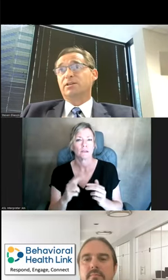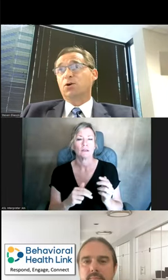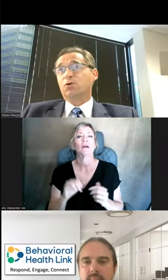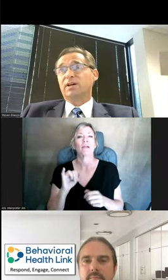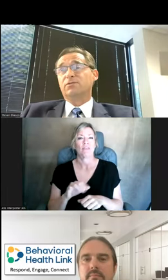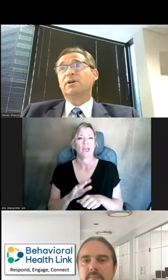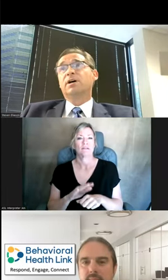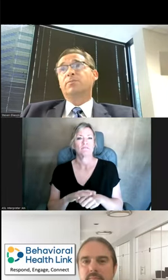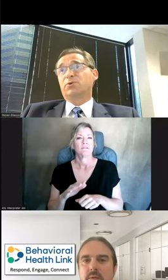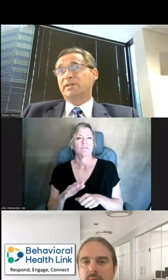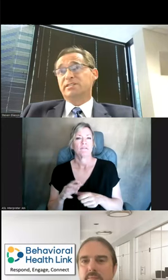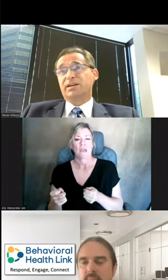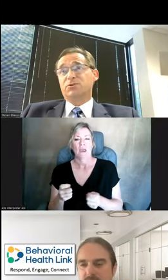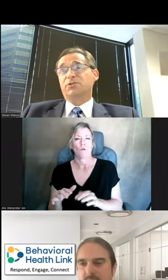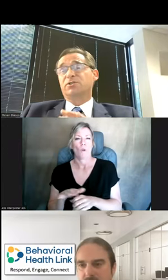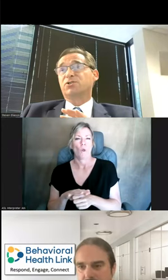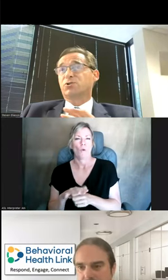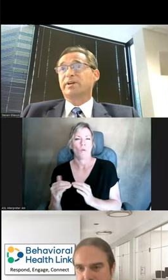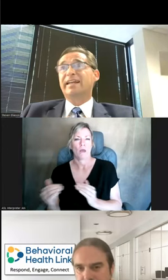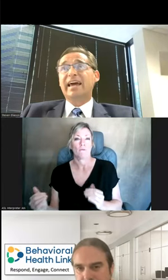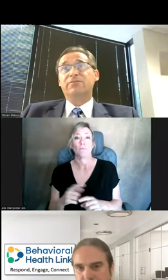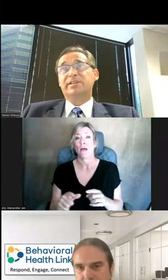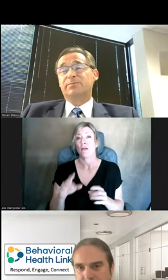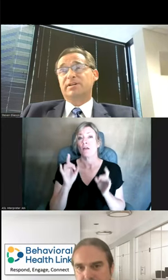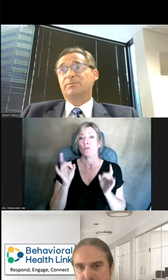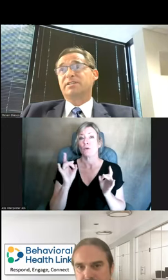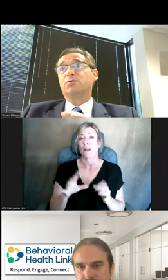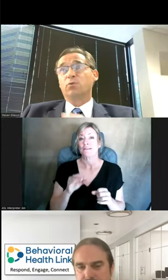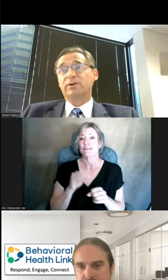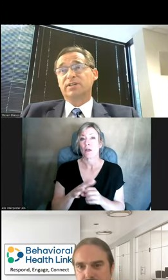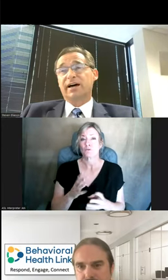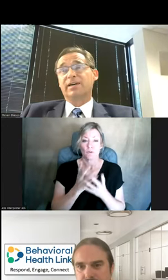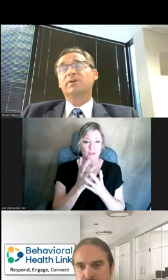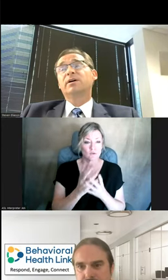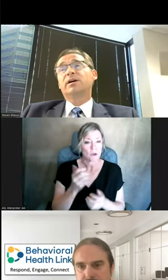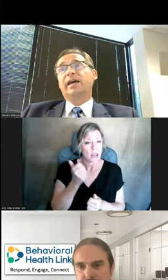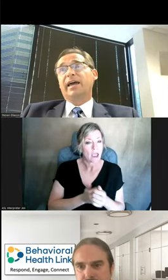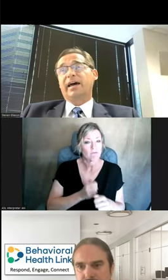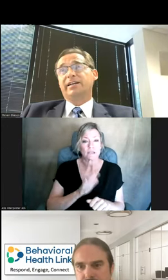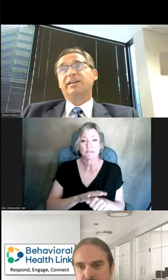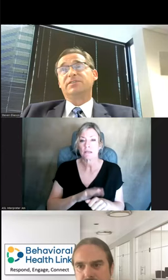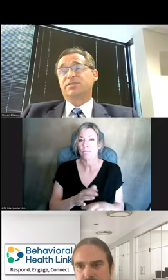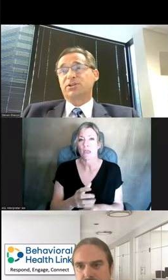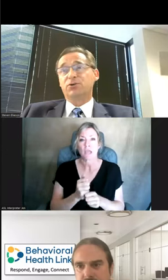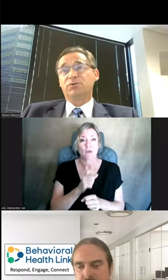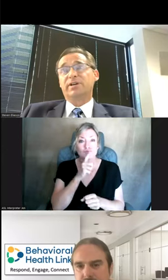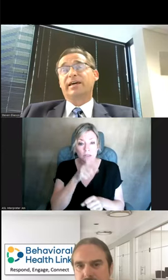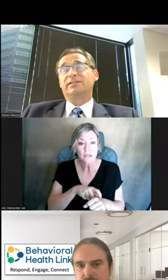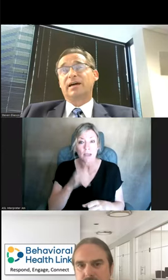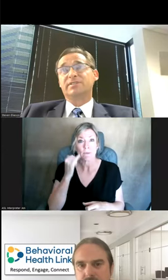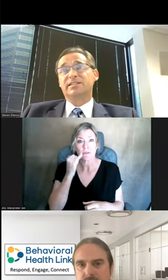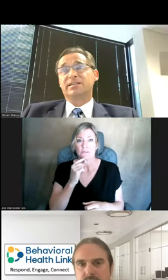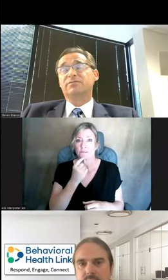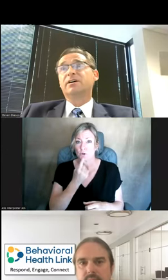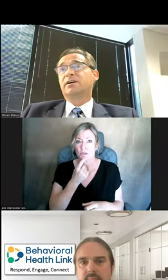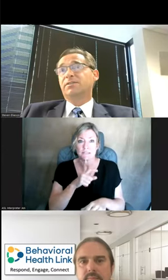at the local level. But the crisis counselors screen every tip that comes in real time. And if it's acute and